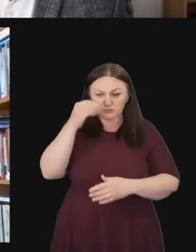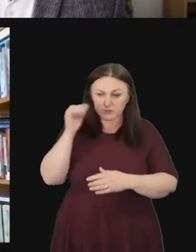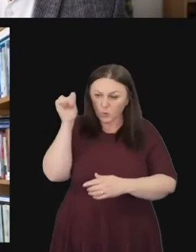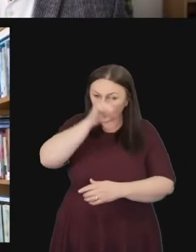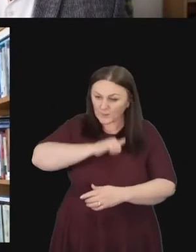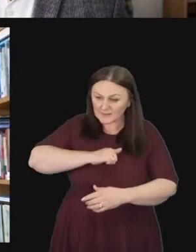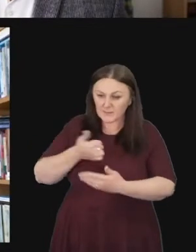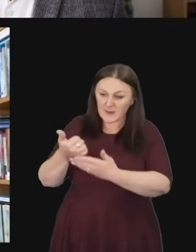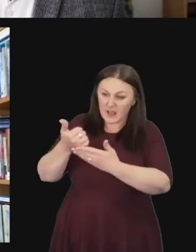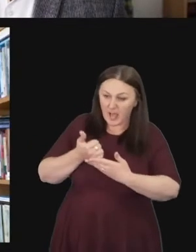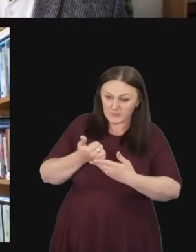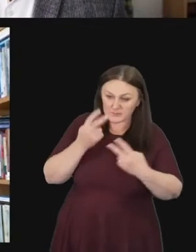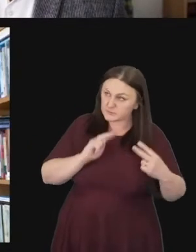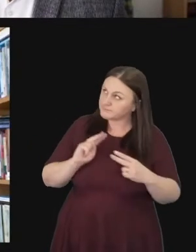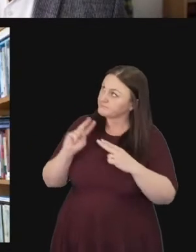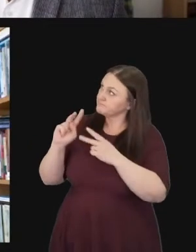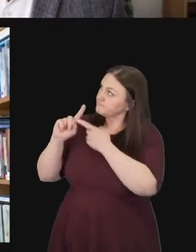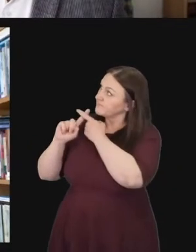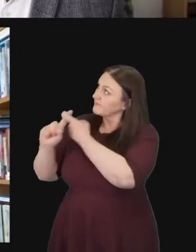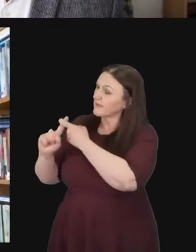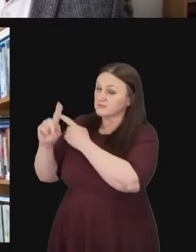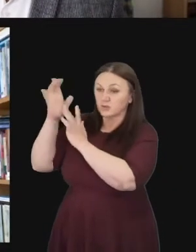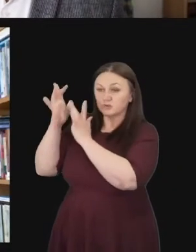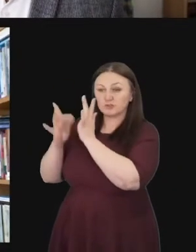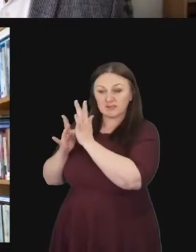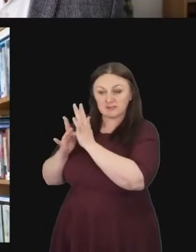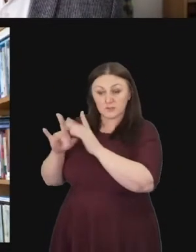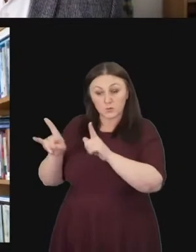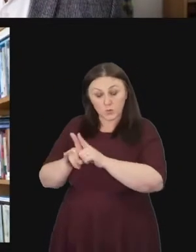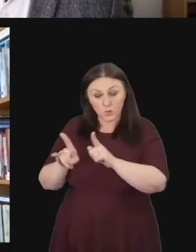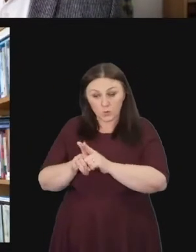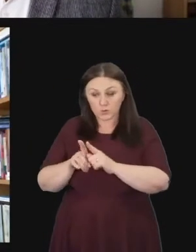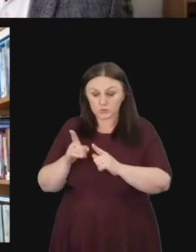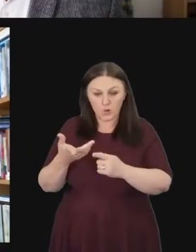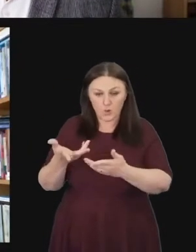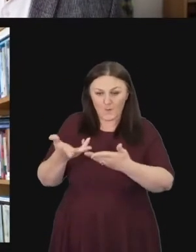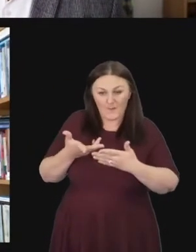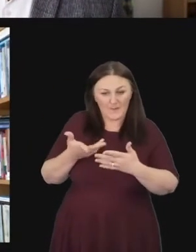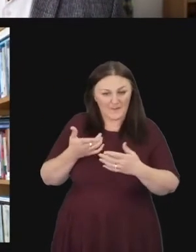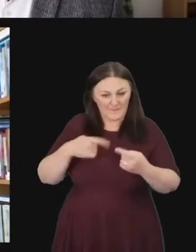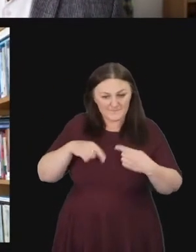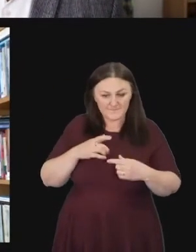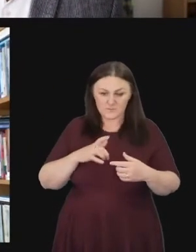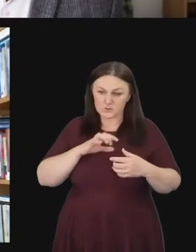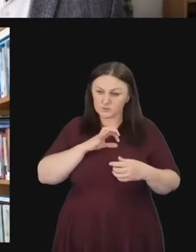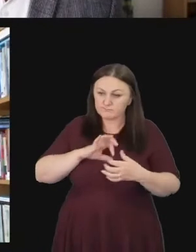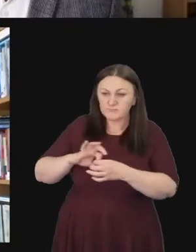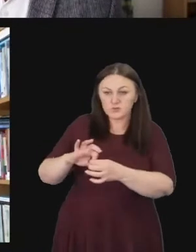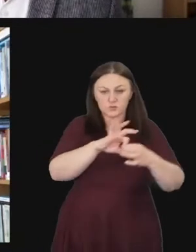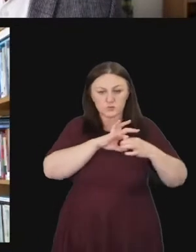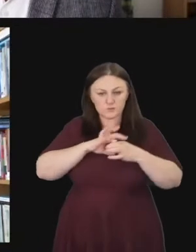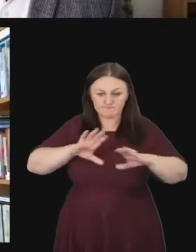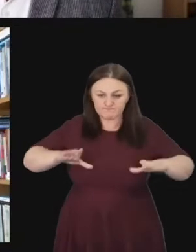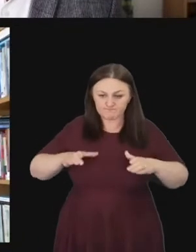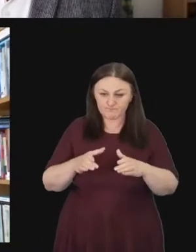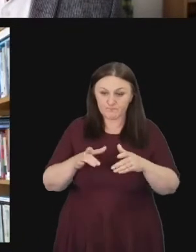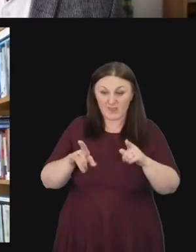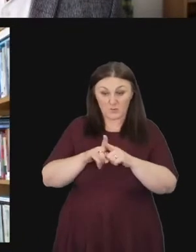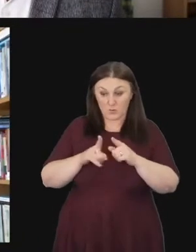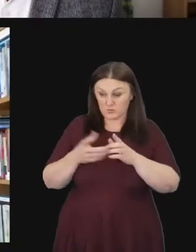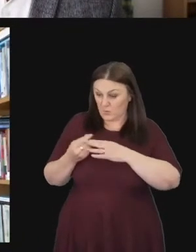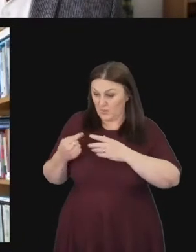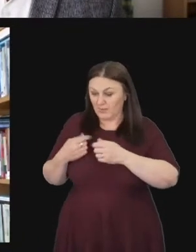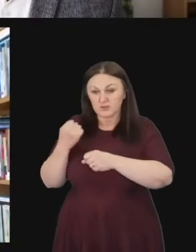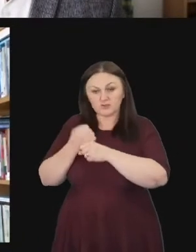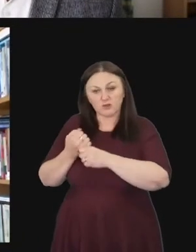our eyes fixed on Jesus. They're also a symbol of unity and alongside myself as general secretary they represent us in so many